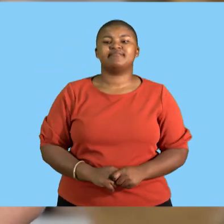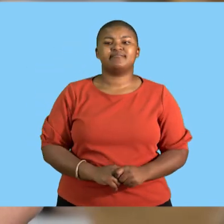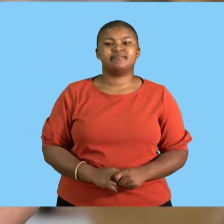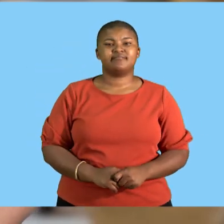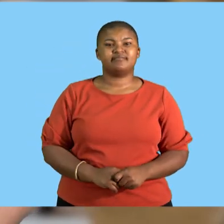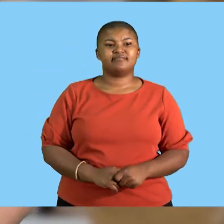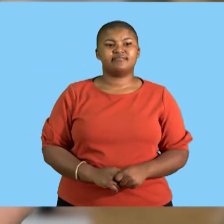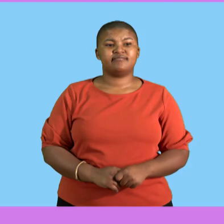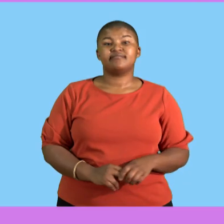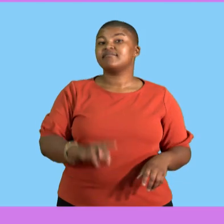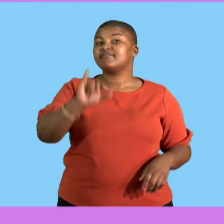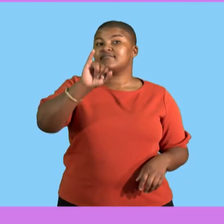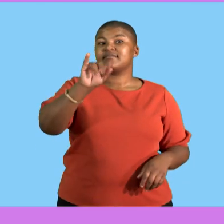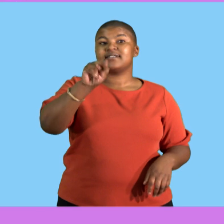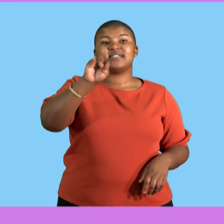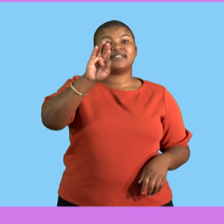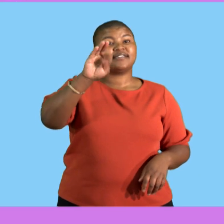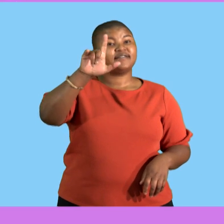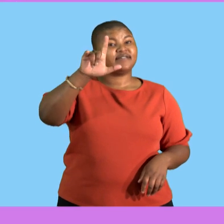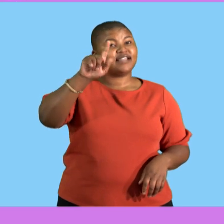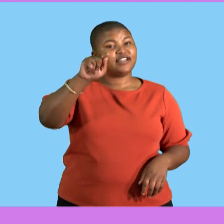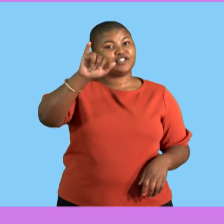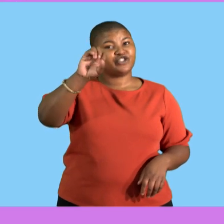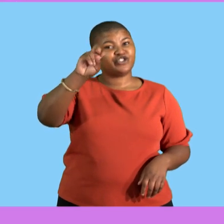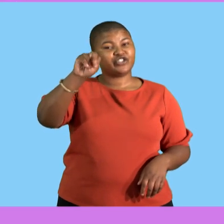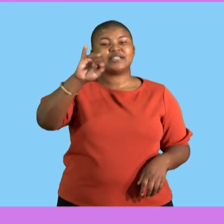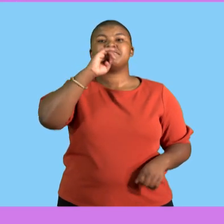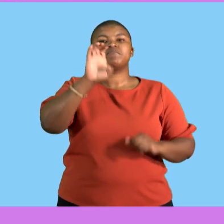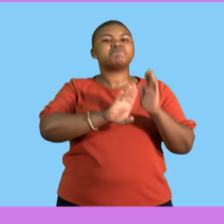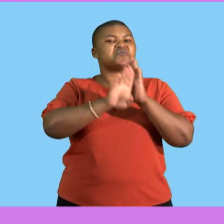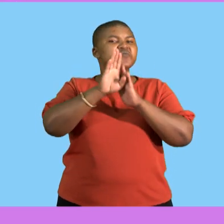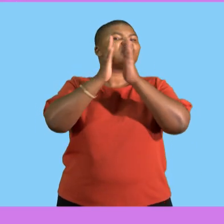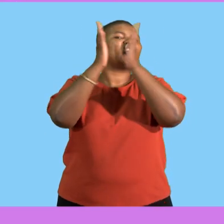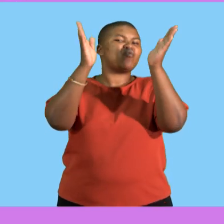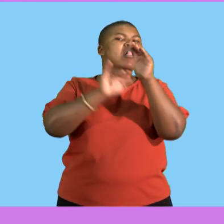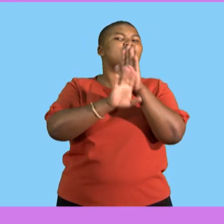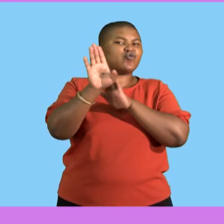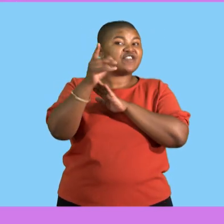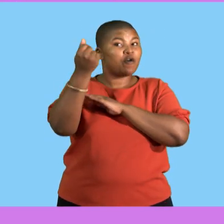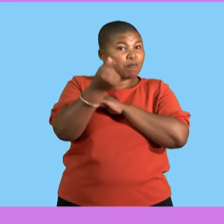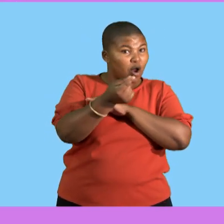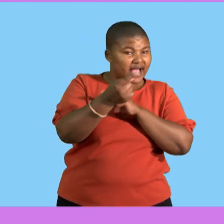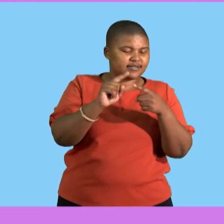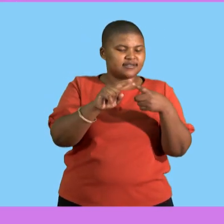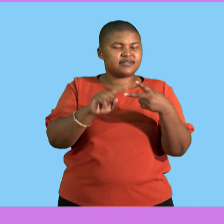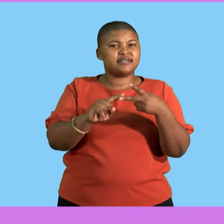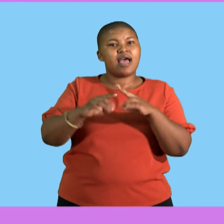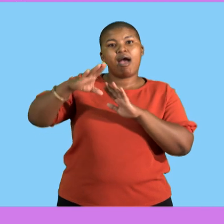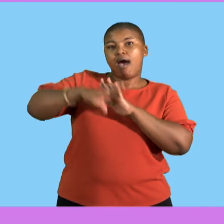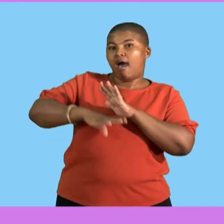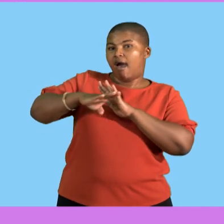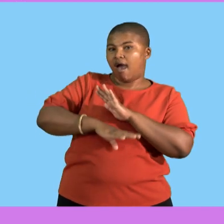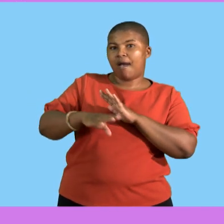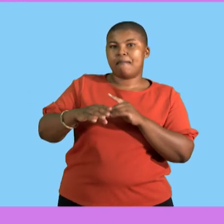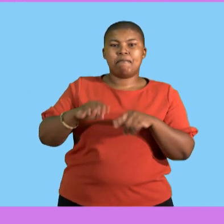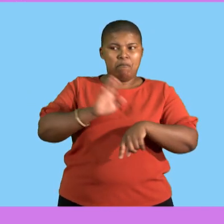Inflation refers to the general increase in prices and the decrease in the purchasing power